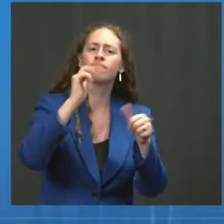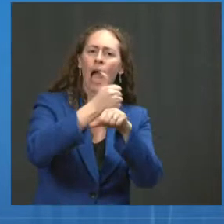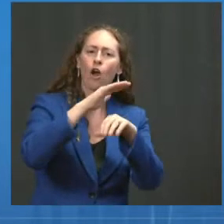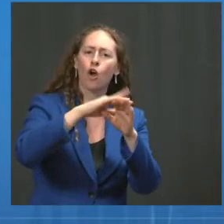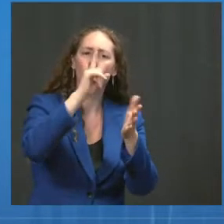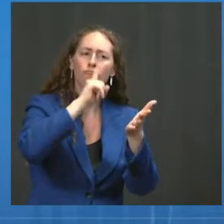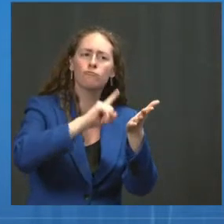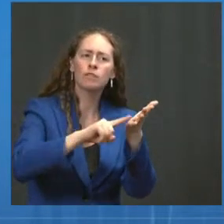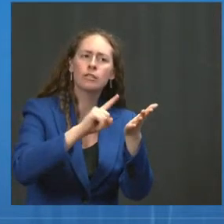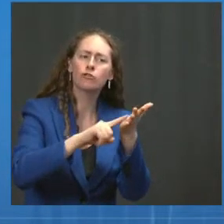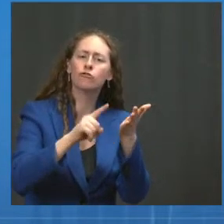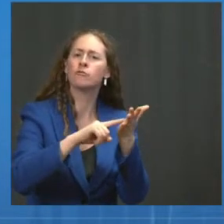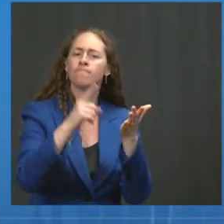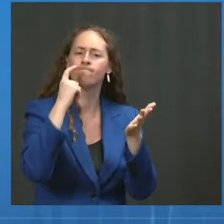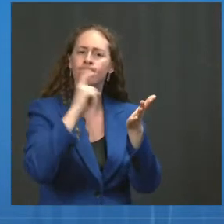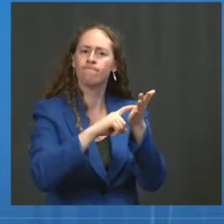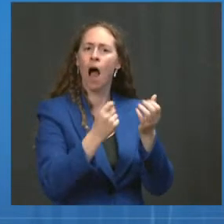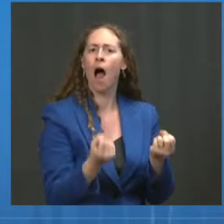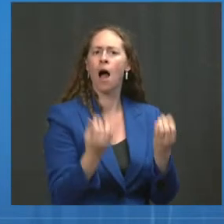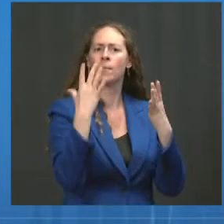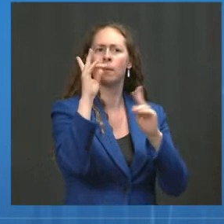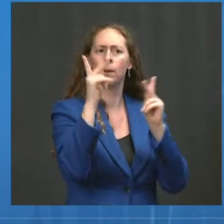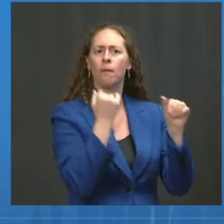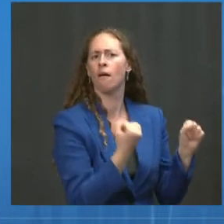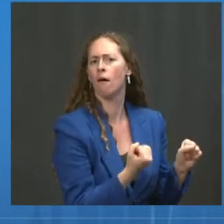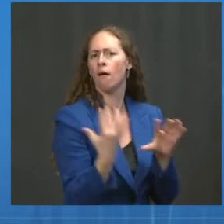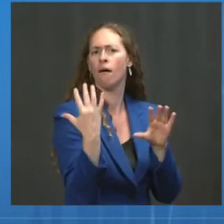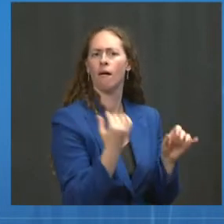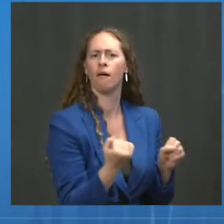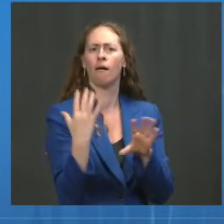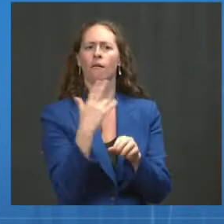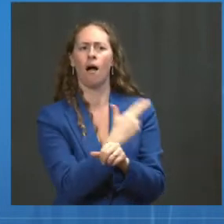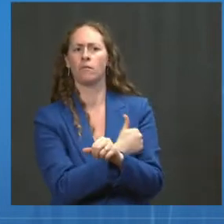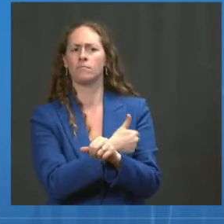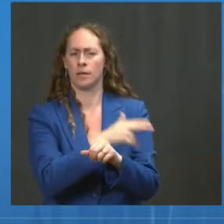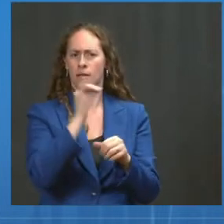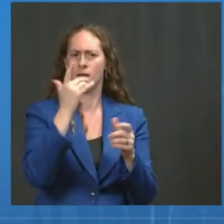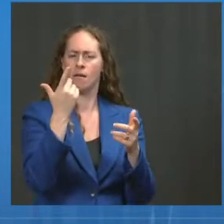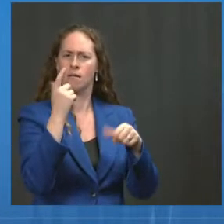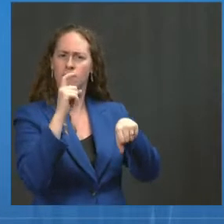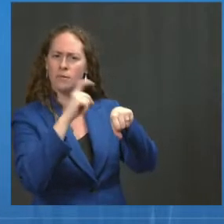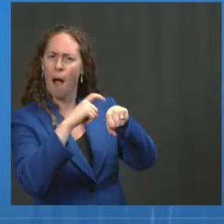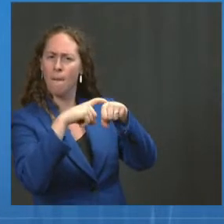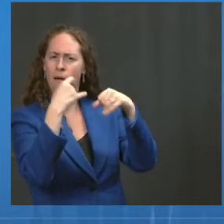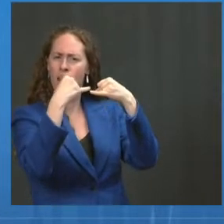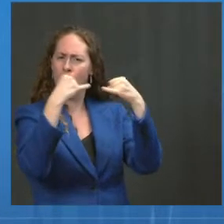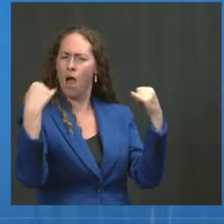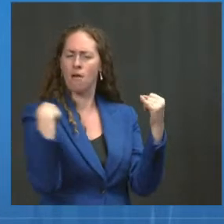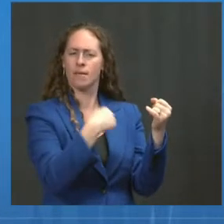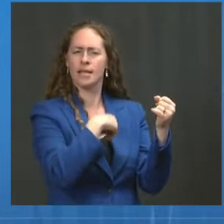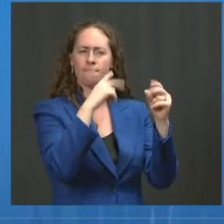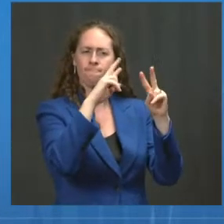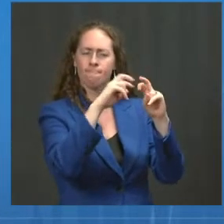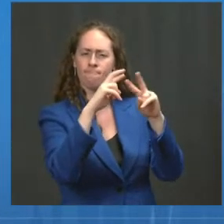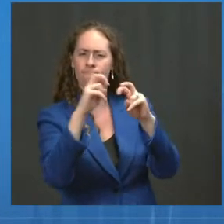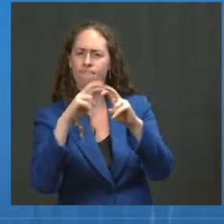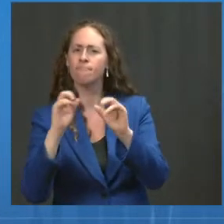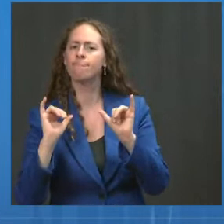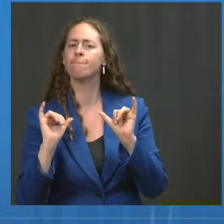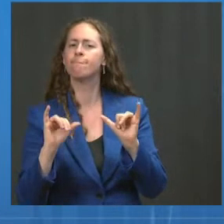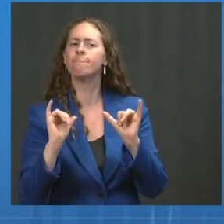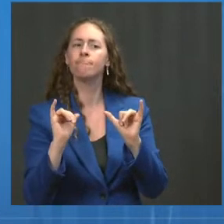vaccination between 13 and 24 weeks and found that vaccine effectiveness against hospitalization remained high.